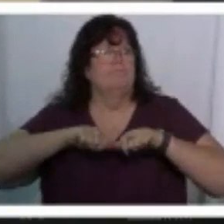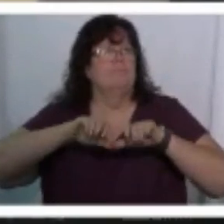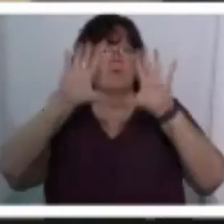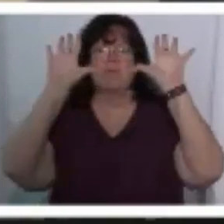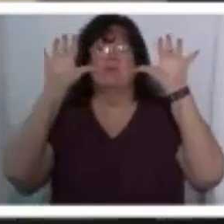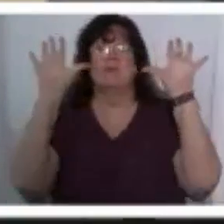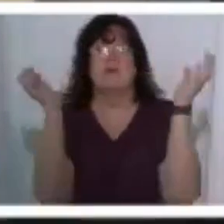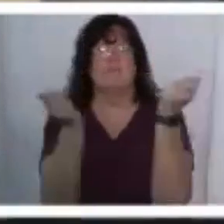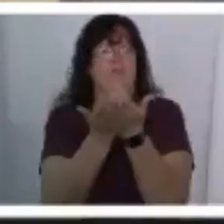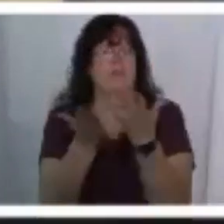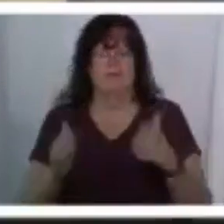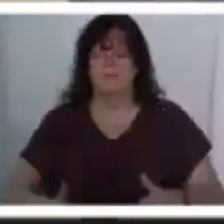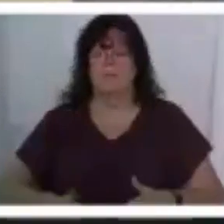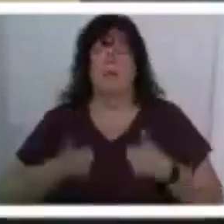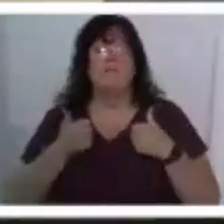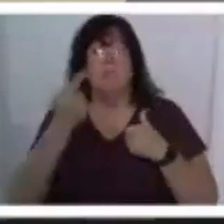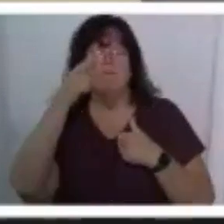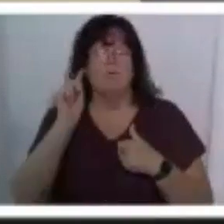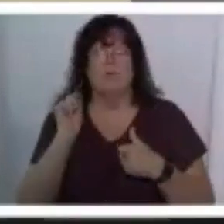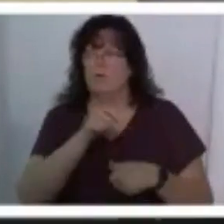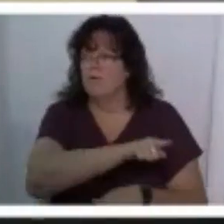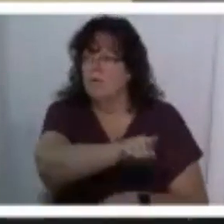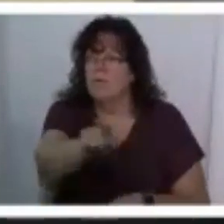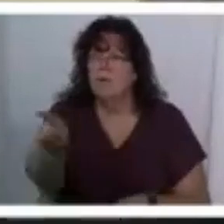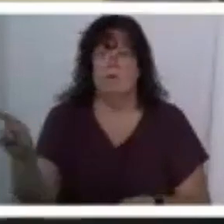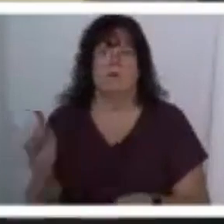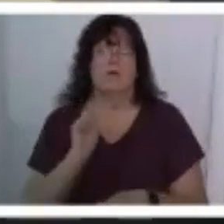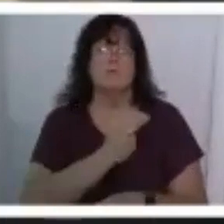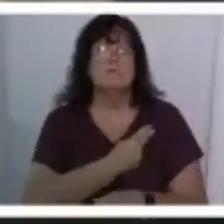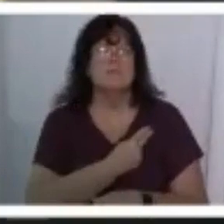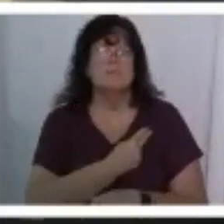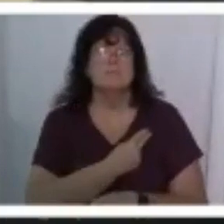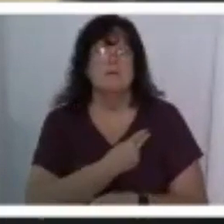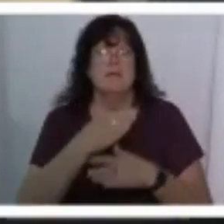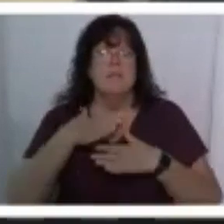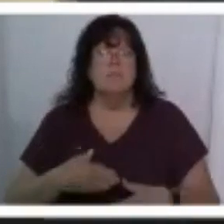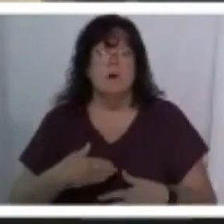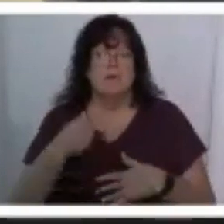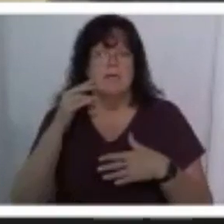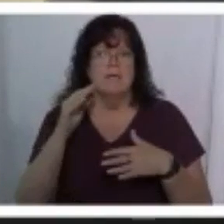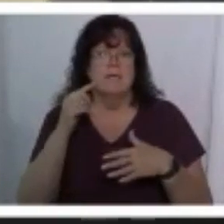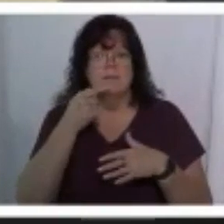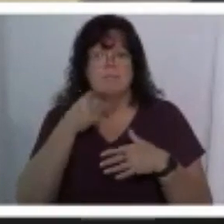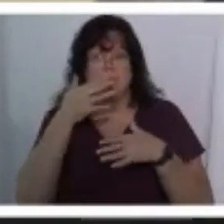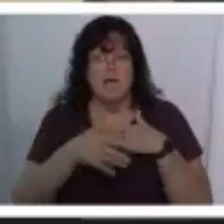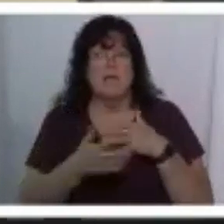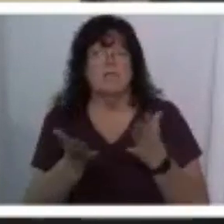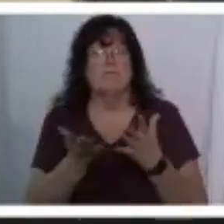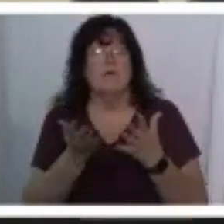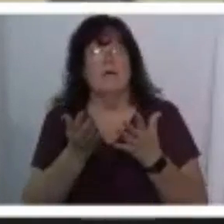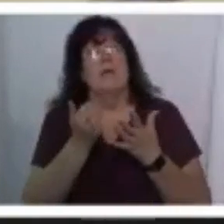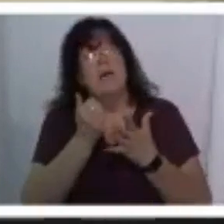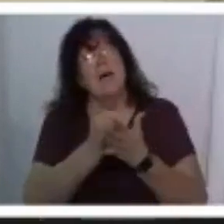and this is what is the glue the body and blood is what makes us be able to love